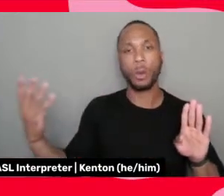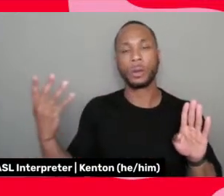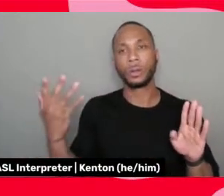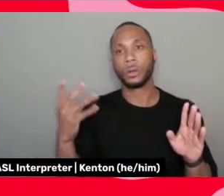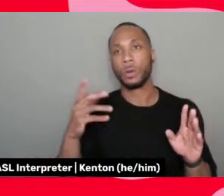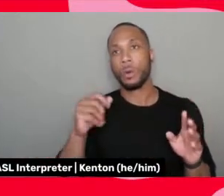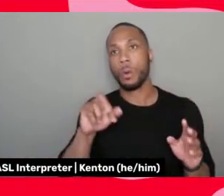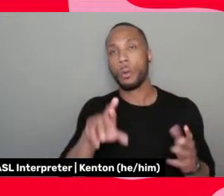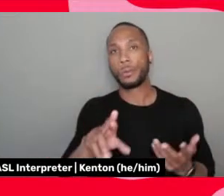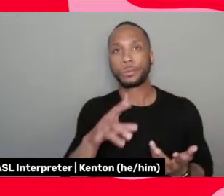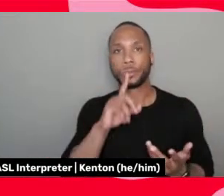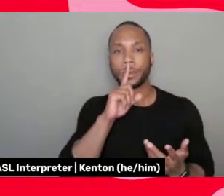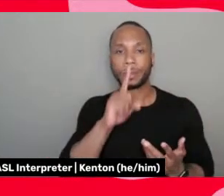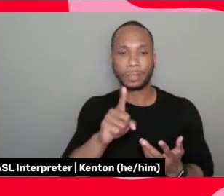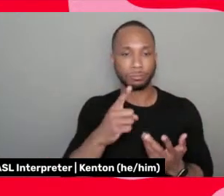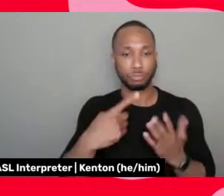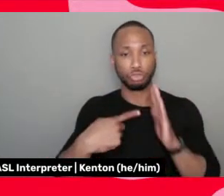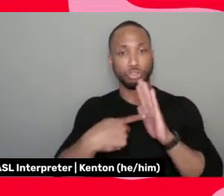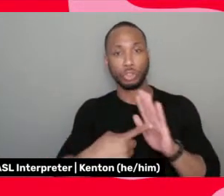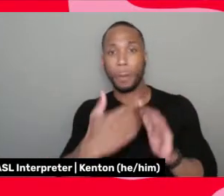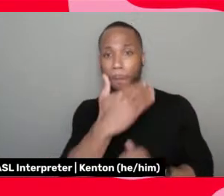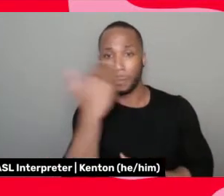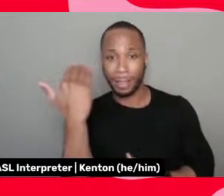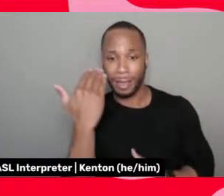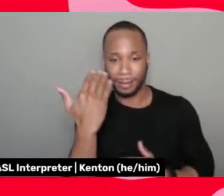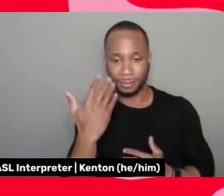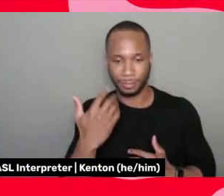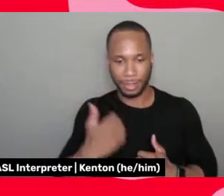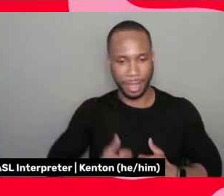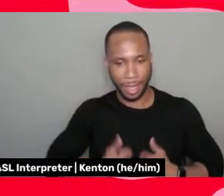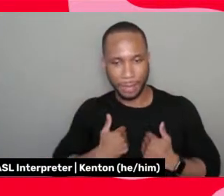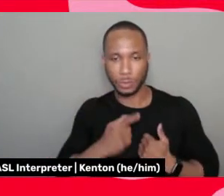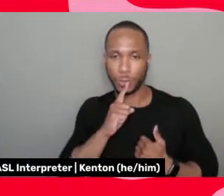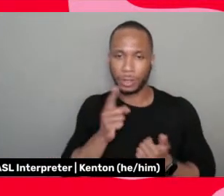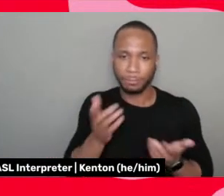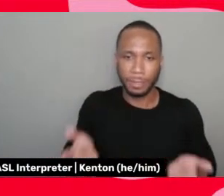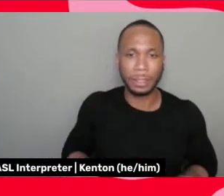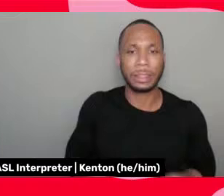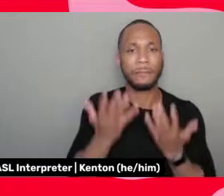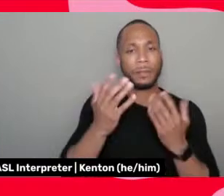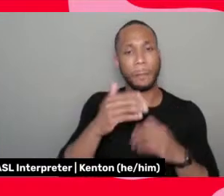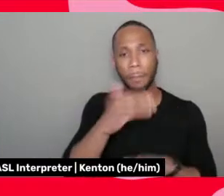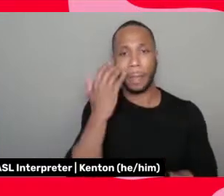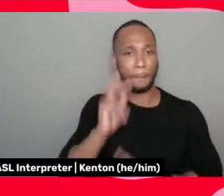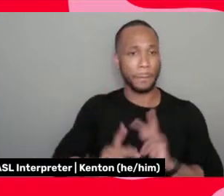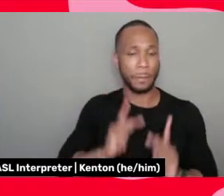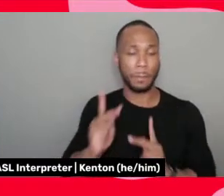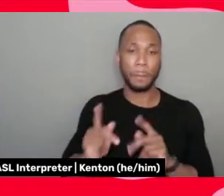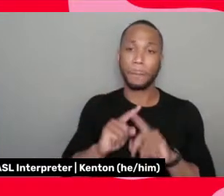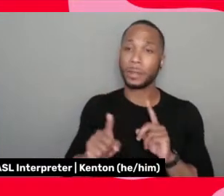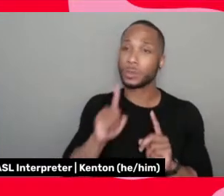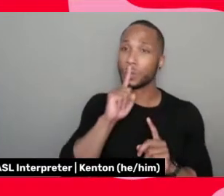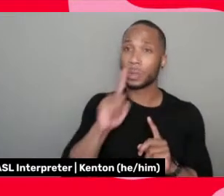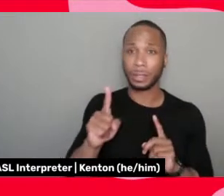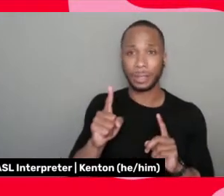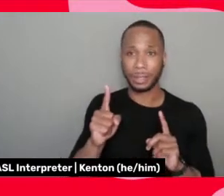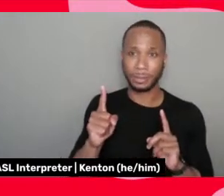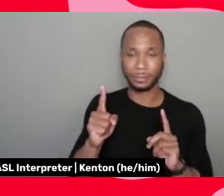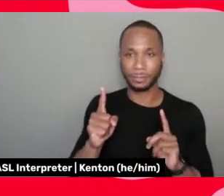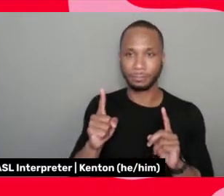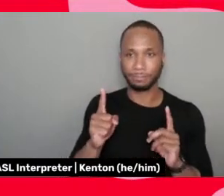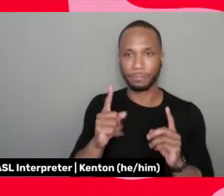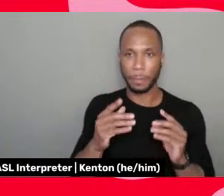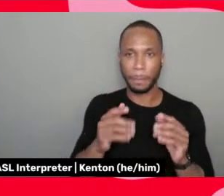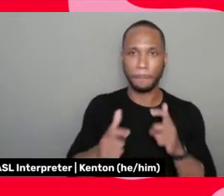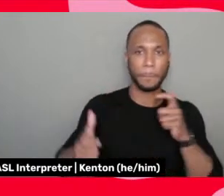to, um, to show black life, to lift up black people. Um, but it is, it is bigger than that. And I do feel